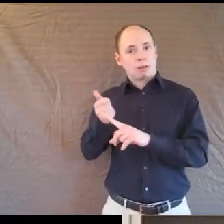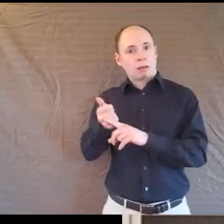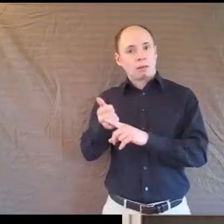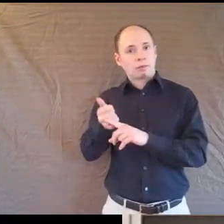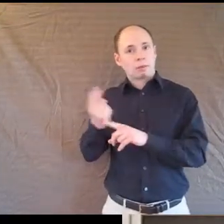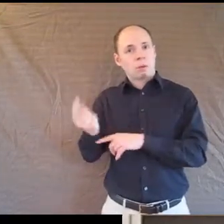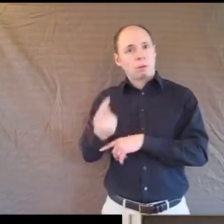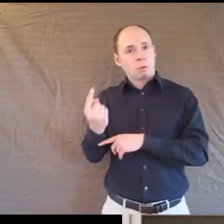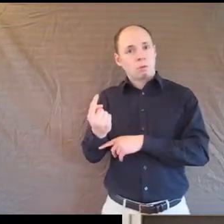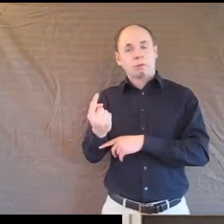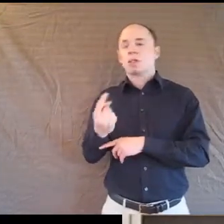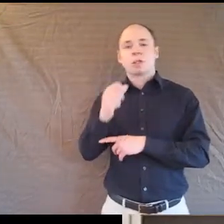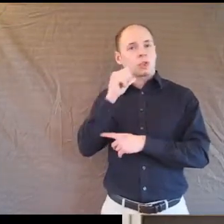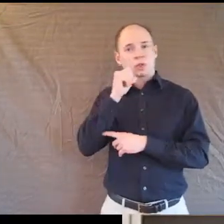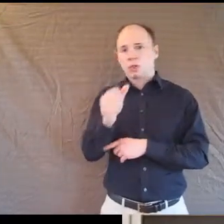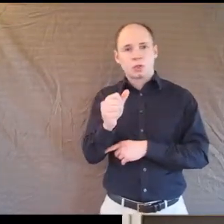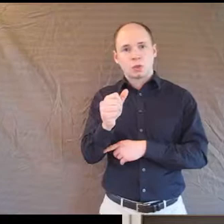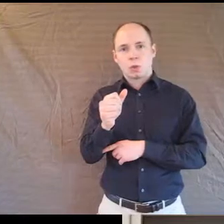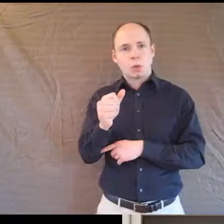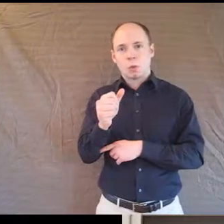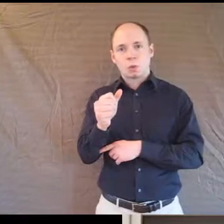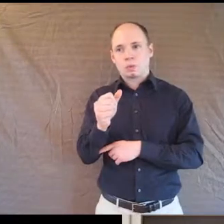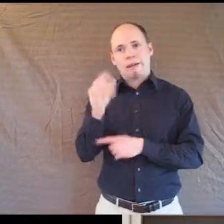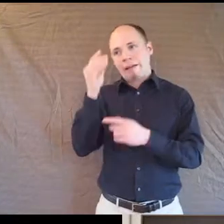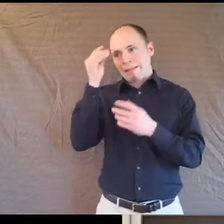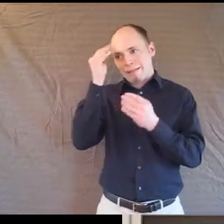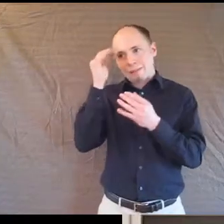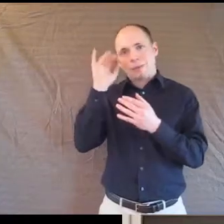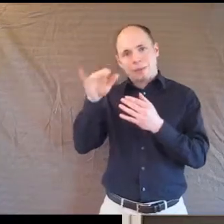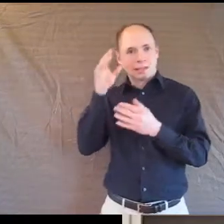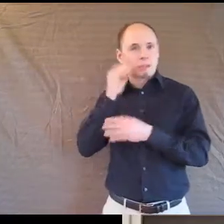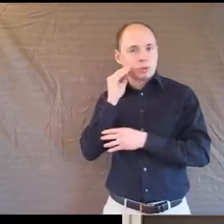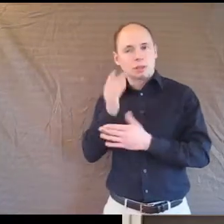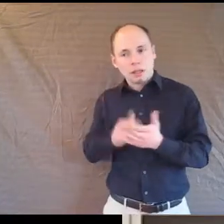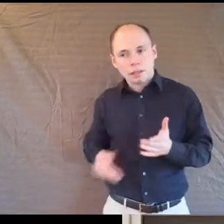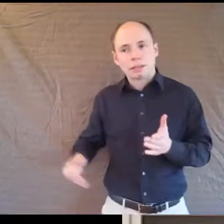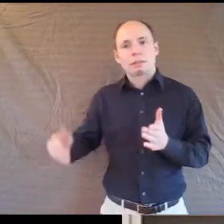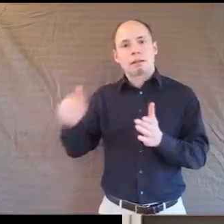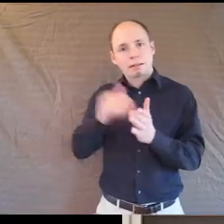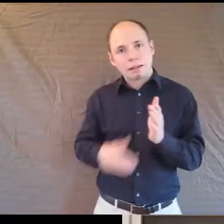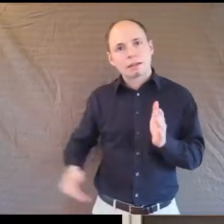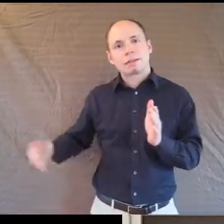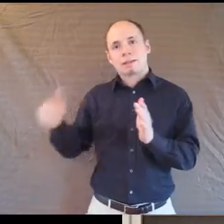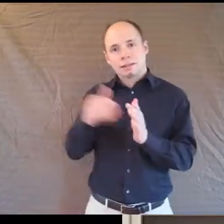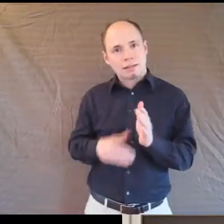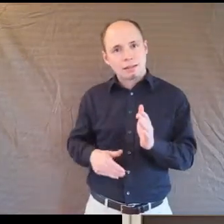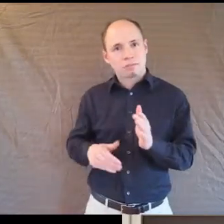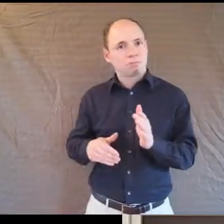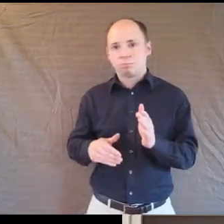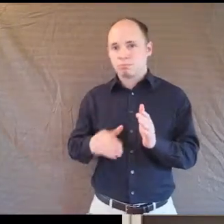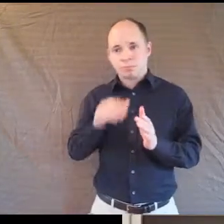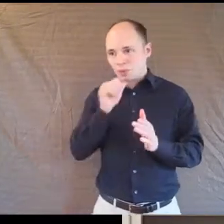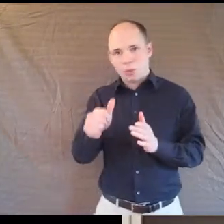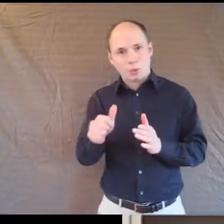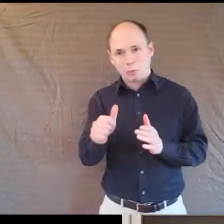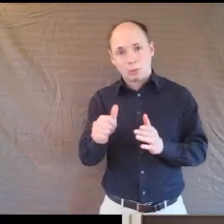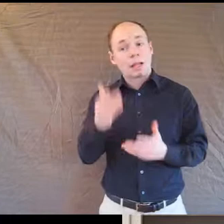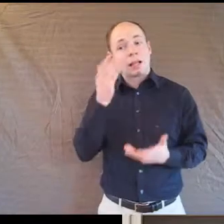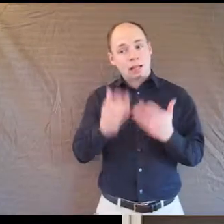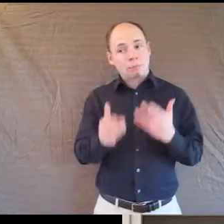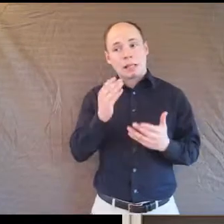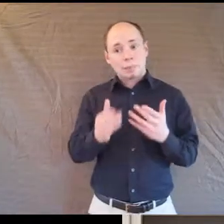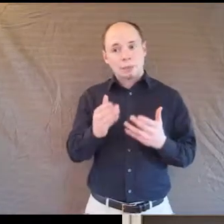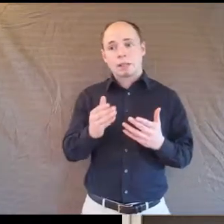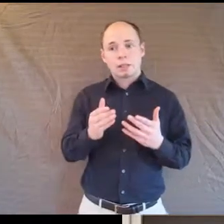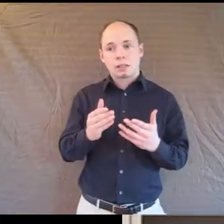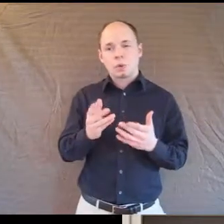flood themselves with memory again and again of what happened to them. They may review for short periods